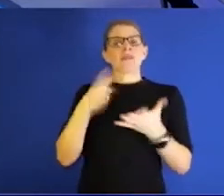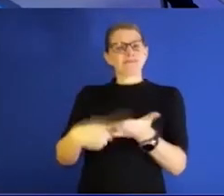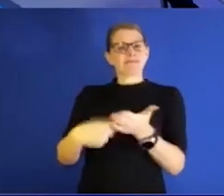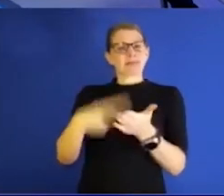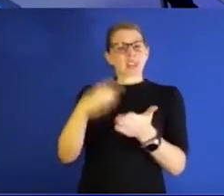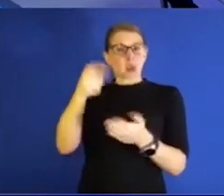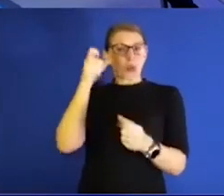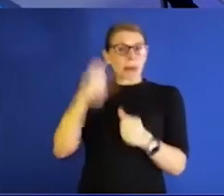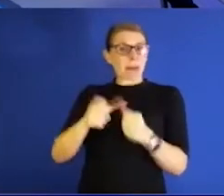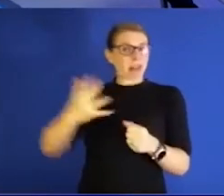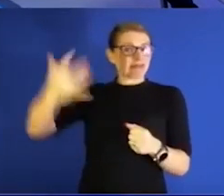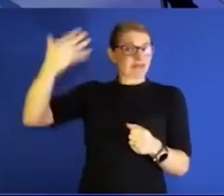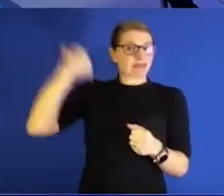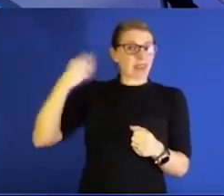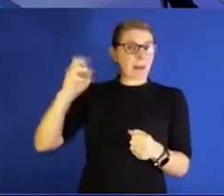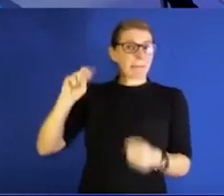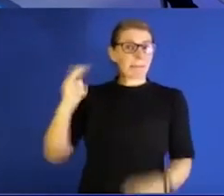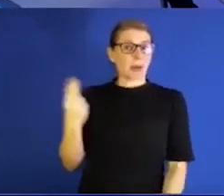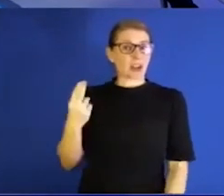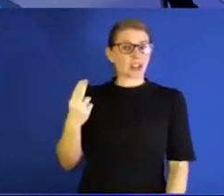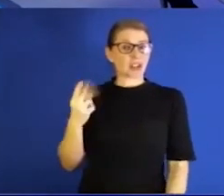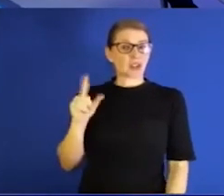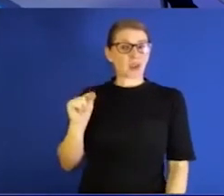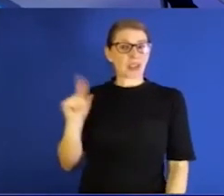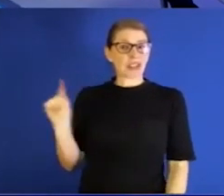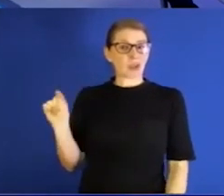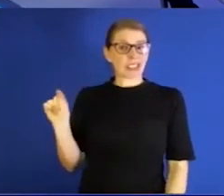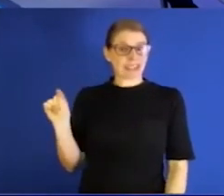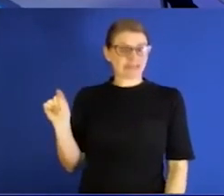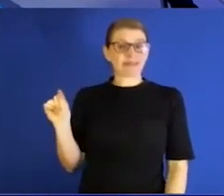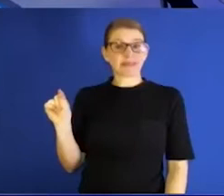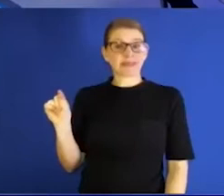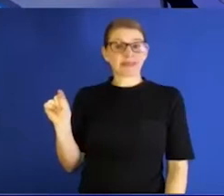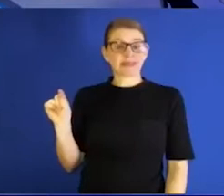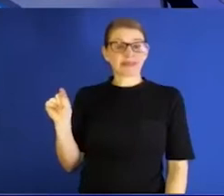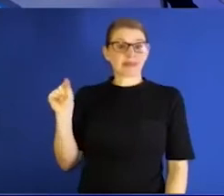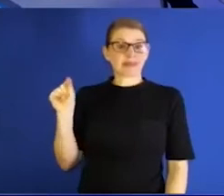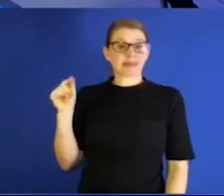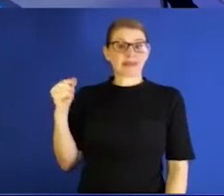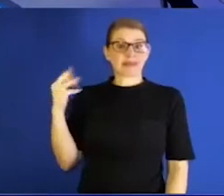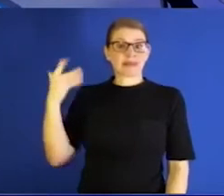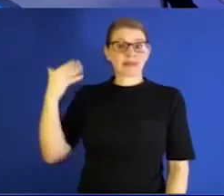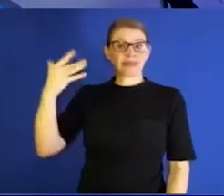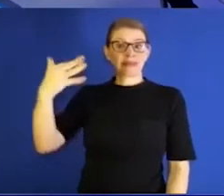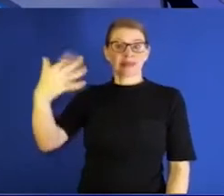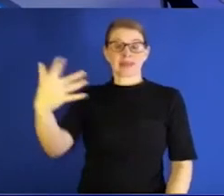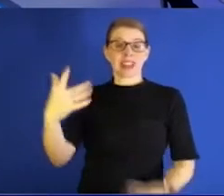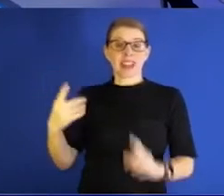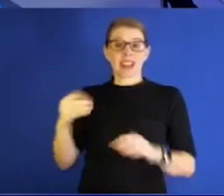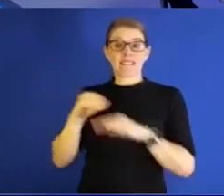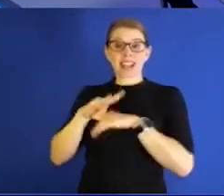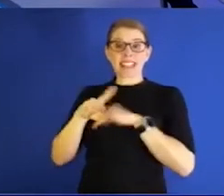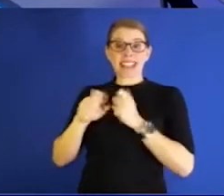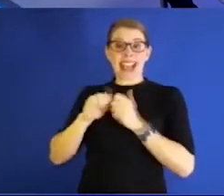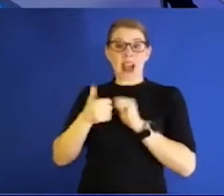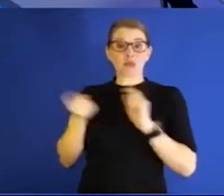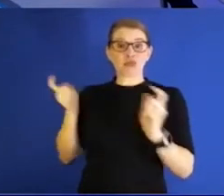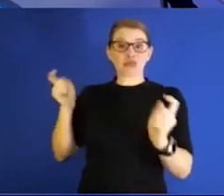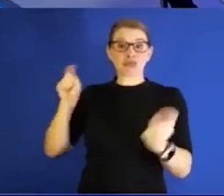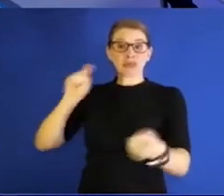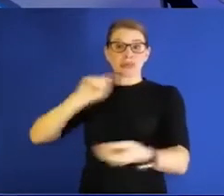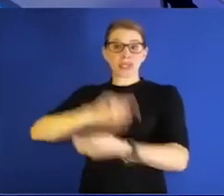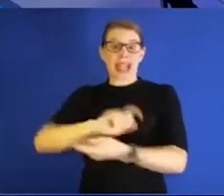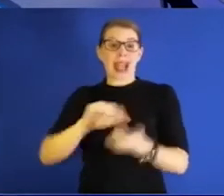March of 2020 and beyond and how it's affected and how it's evolved. And then I want to talk about your